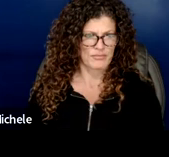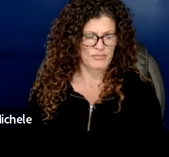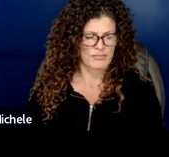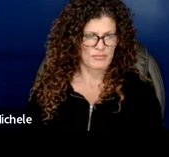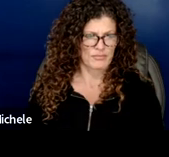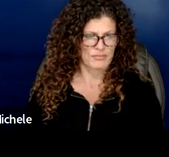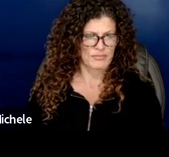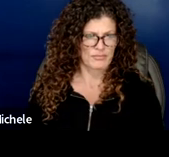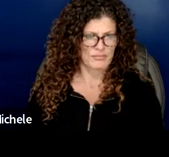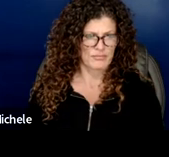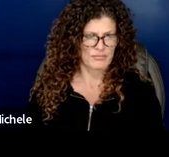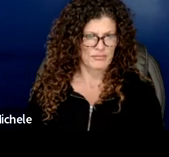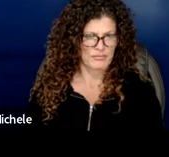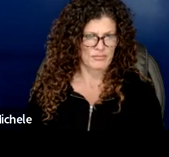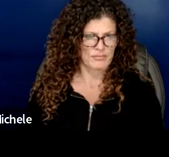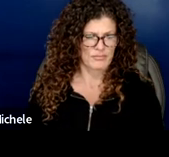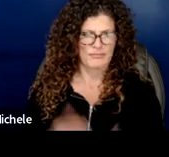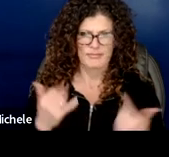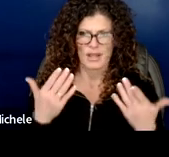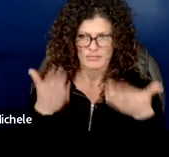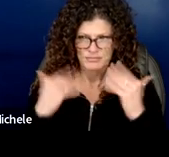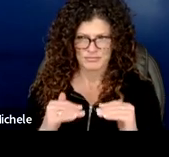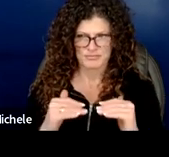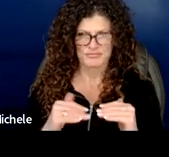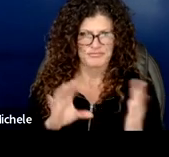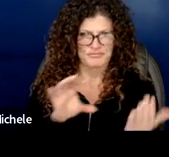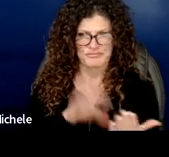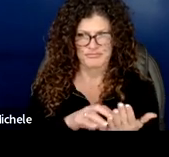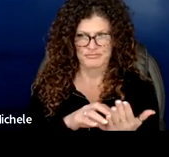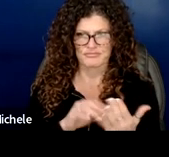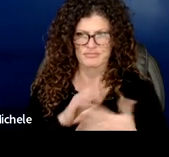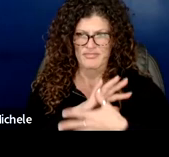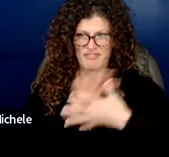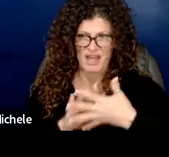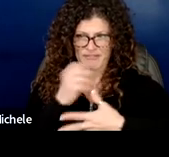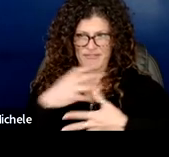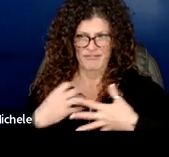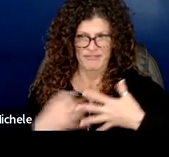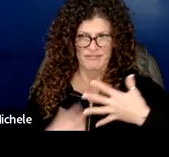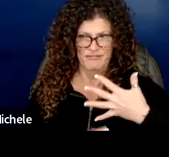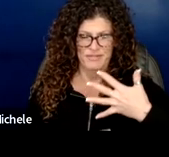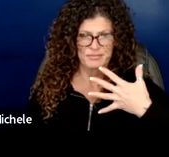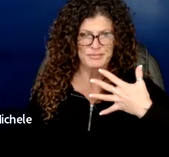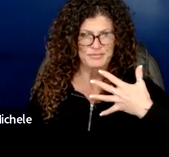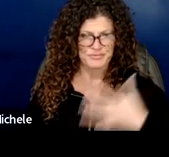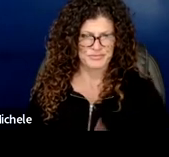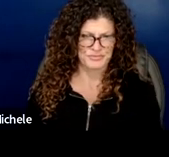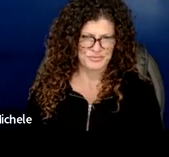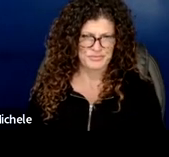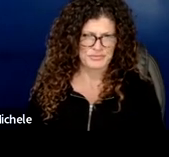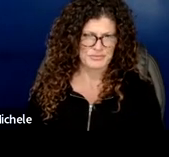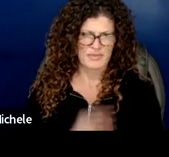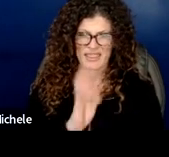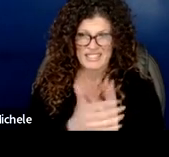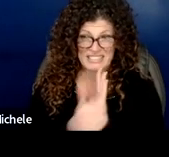describe the next portion of this document has five parts and these are um the skills